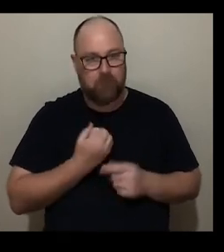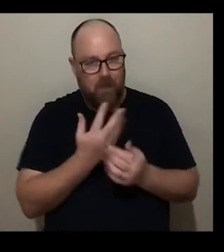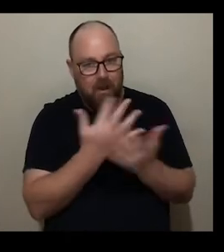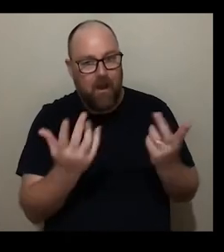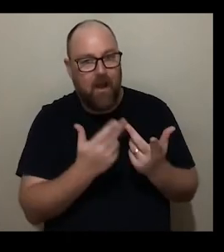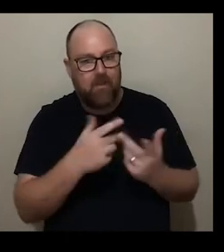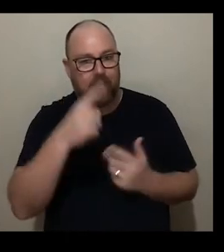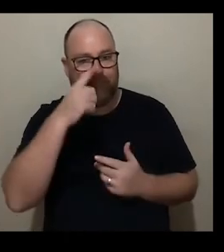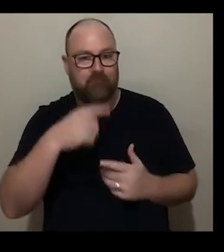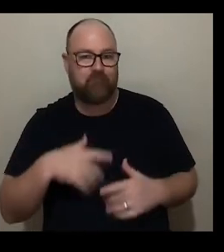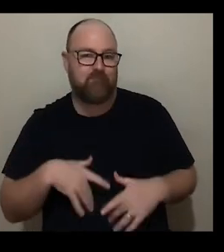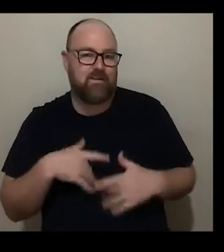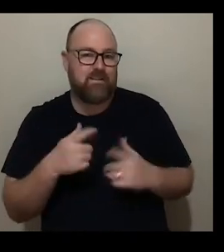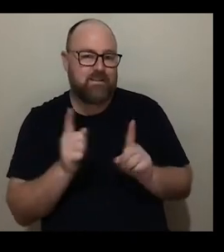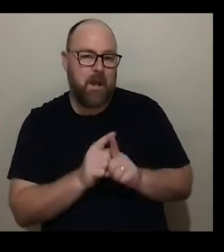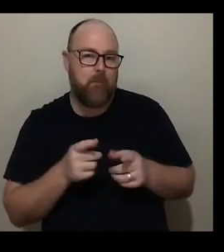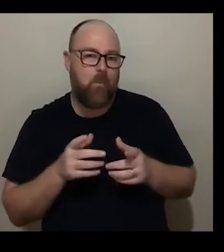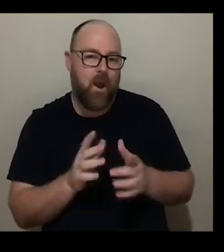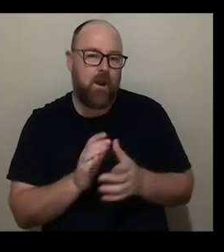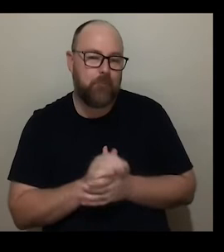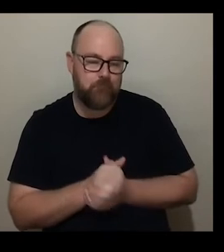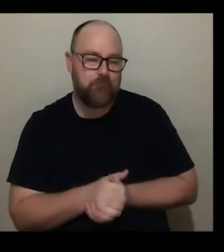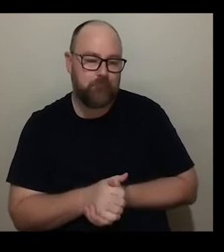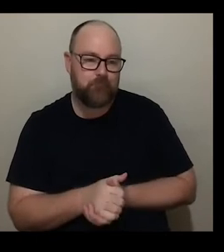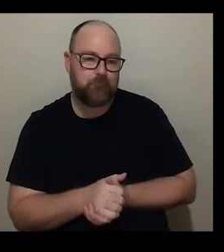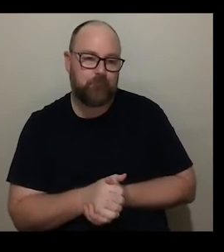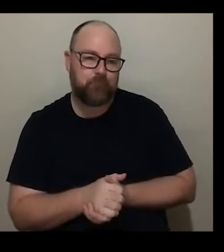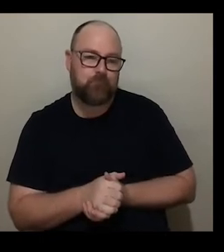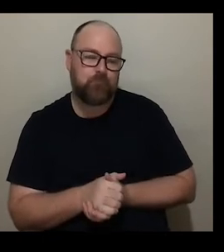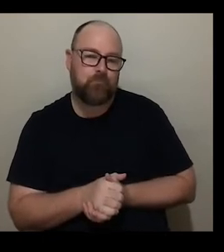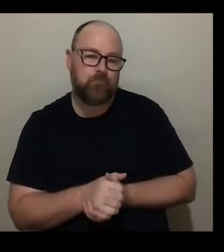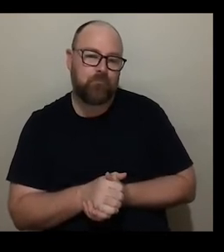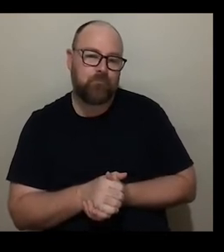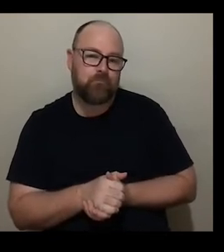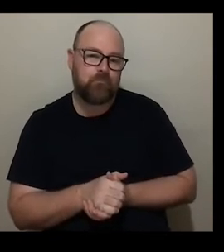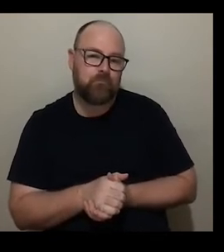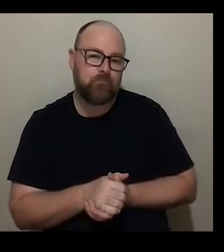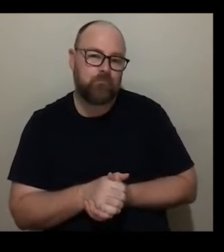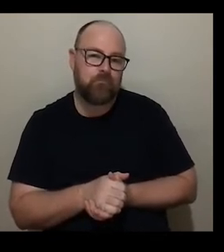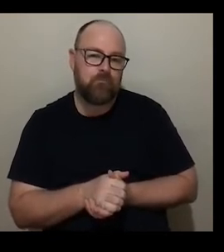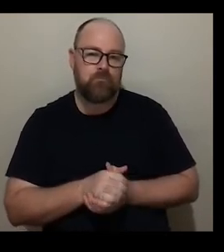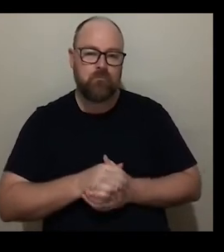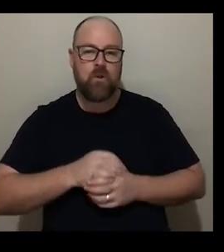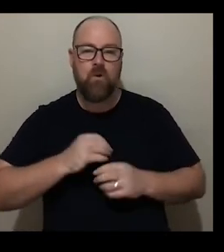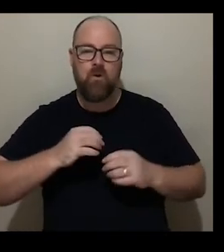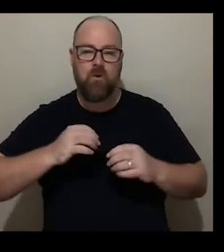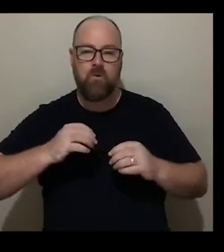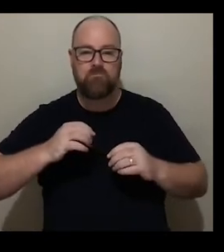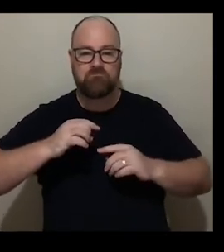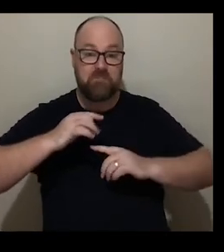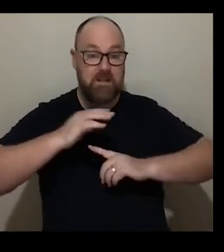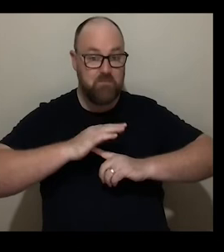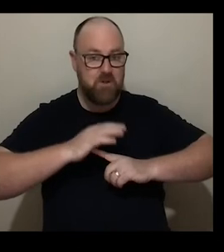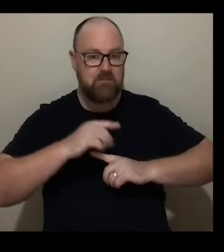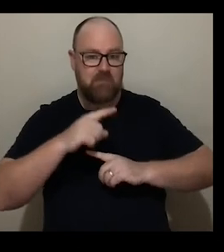or some that kind of thing um so um importantly the project